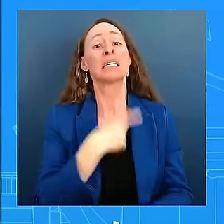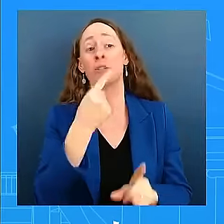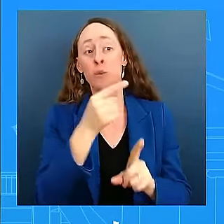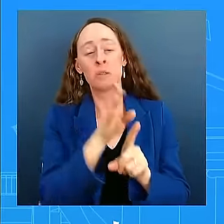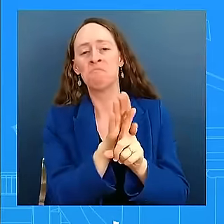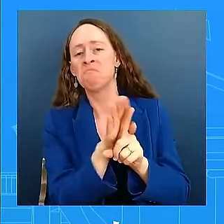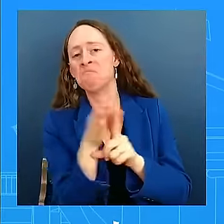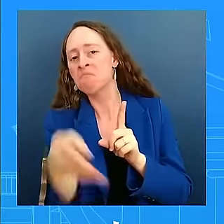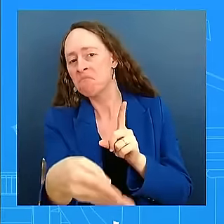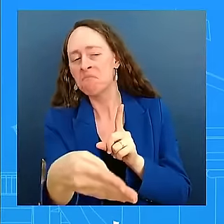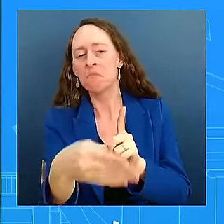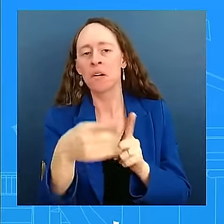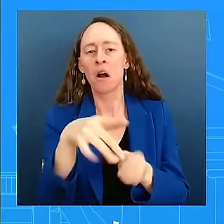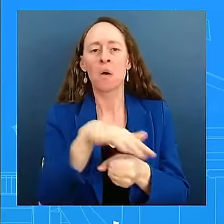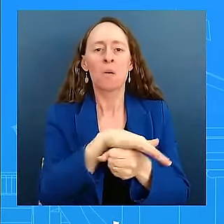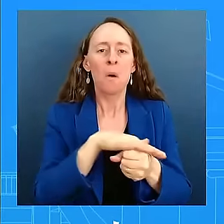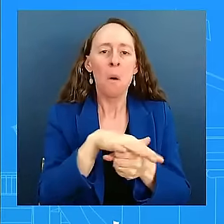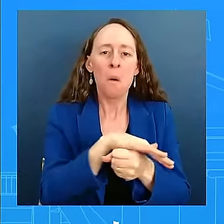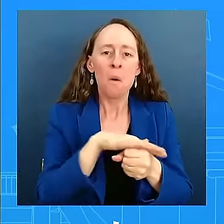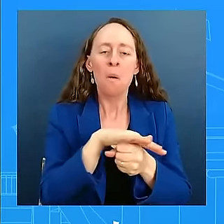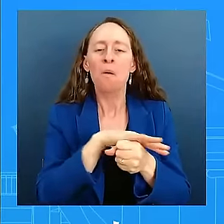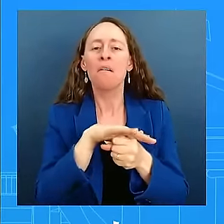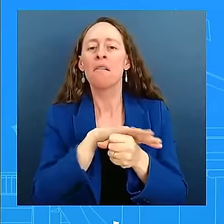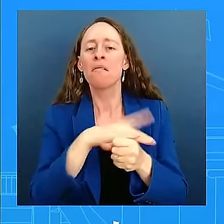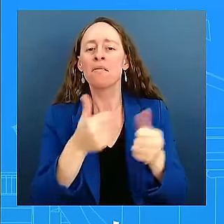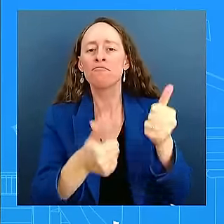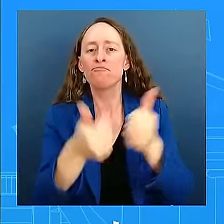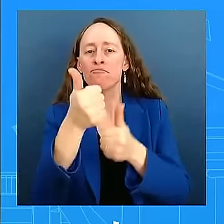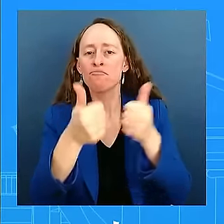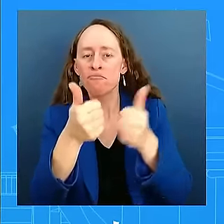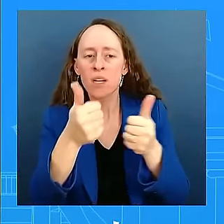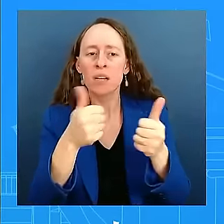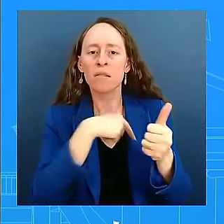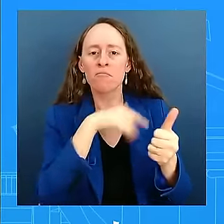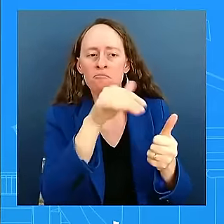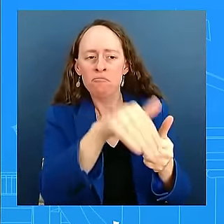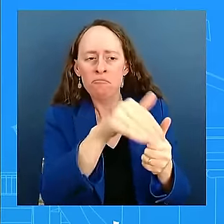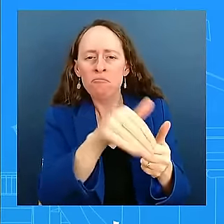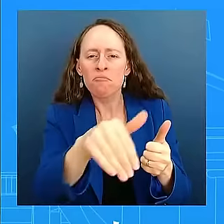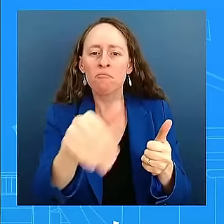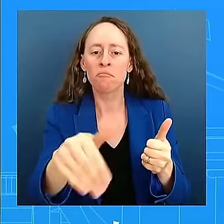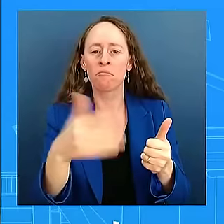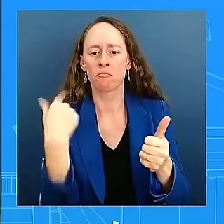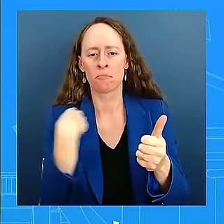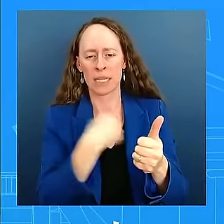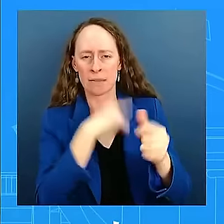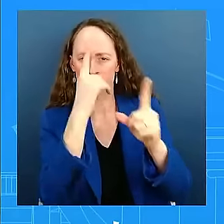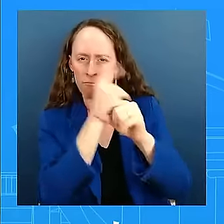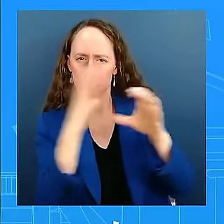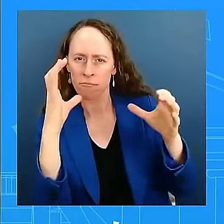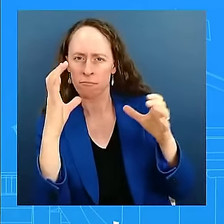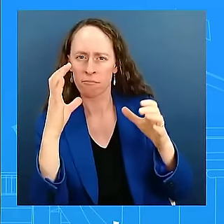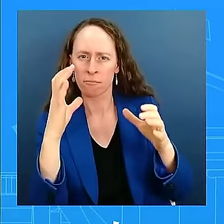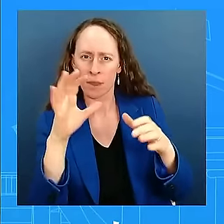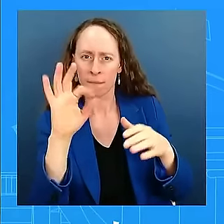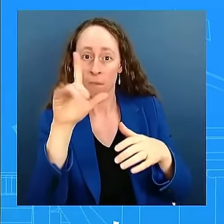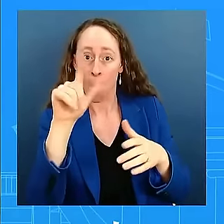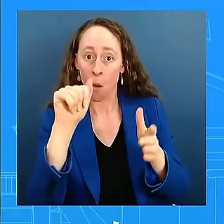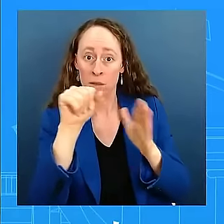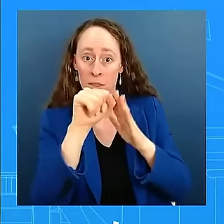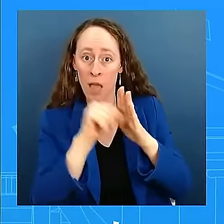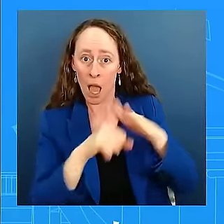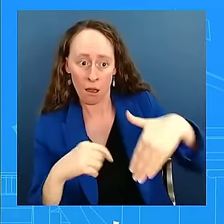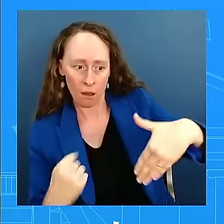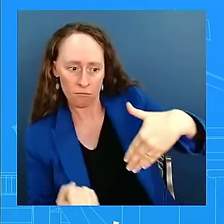officials from communities along the likely path of the storm as we think about Hurricane Milton. And so we have FEMA on the